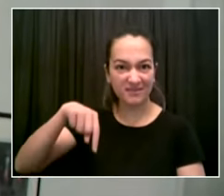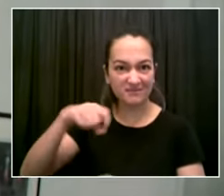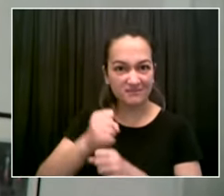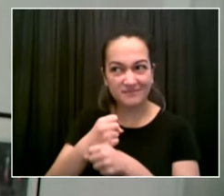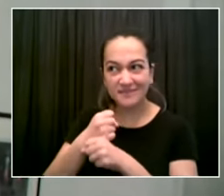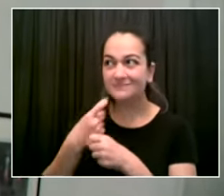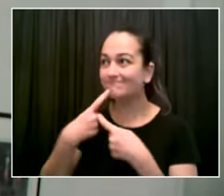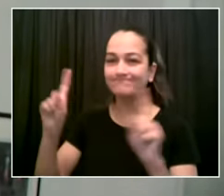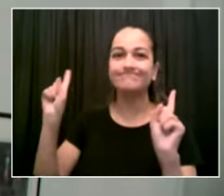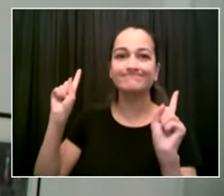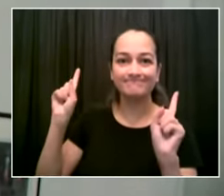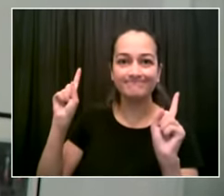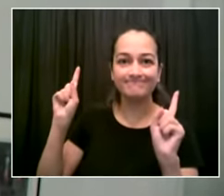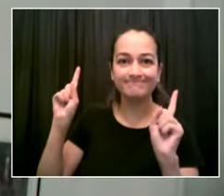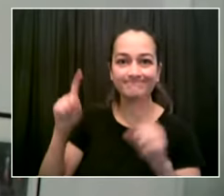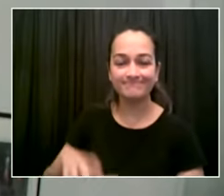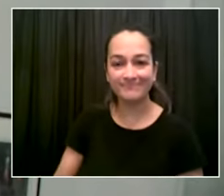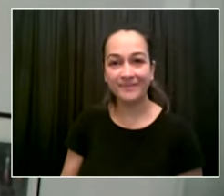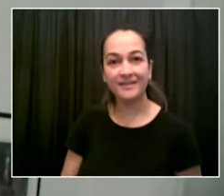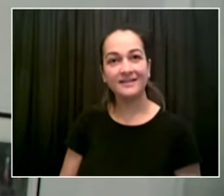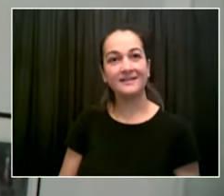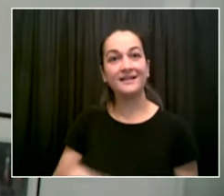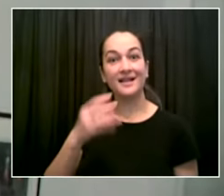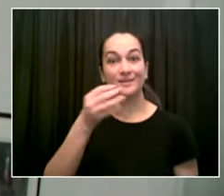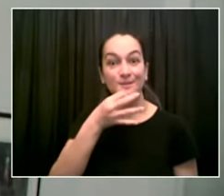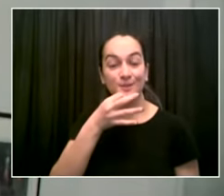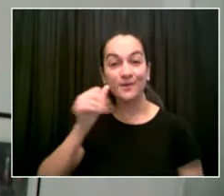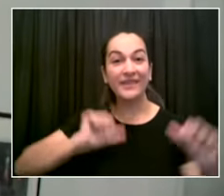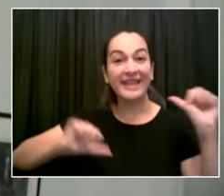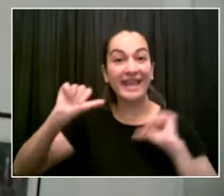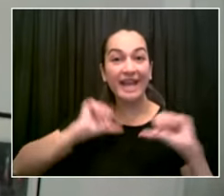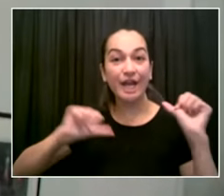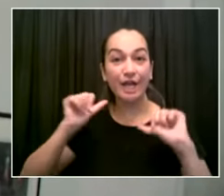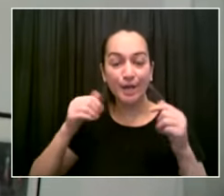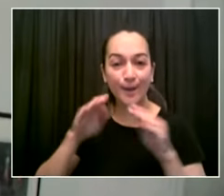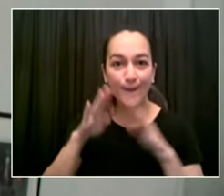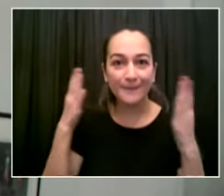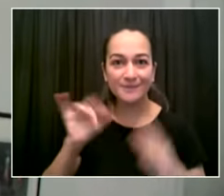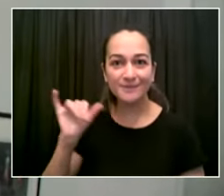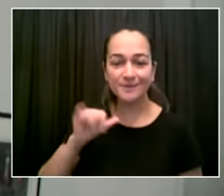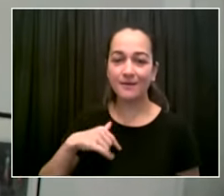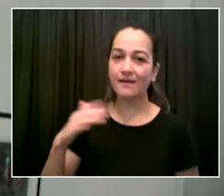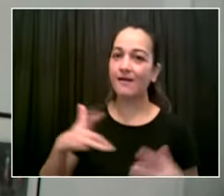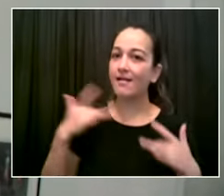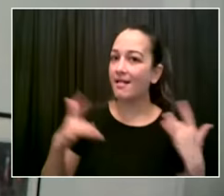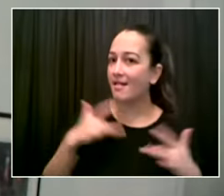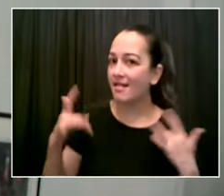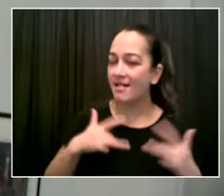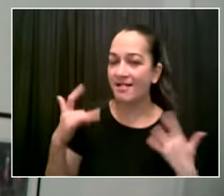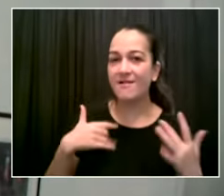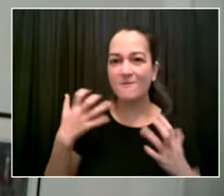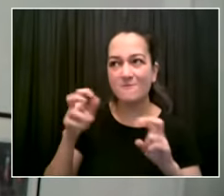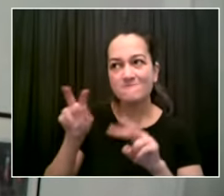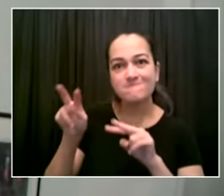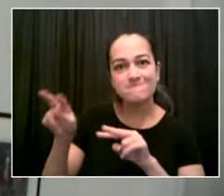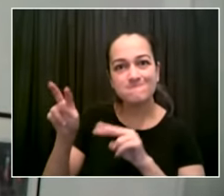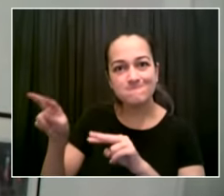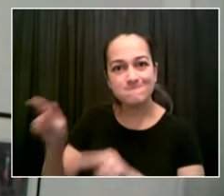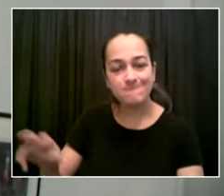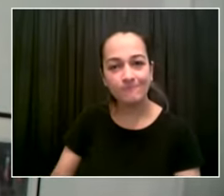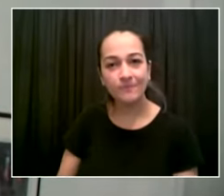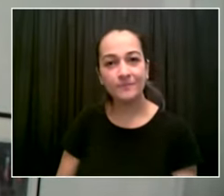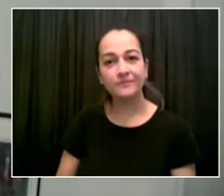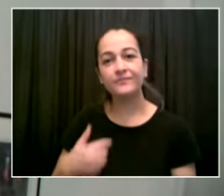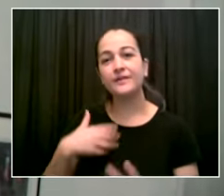corps and dsny have been helping our time square clean crew to make time square i think you